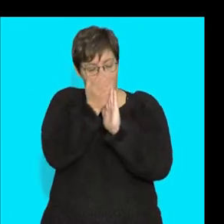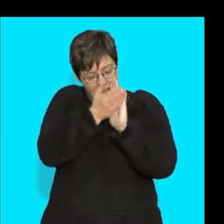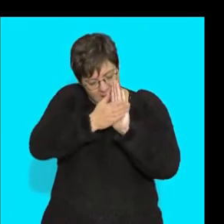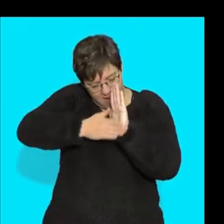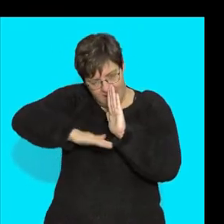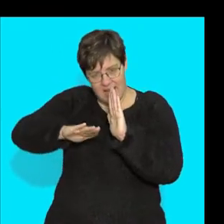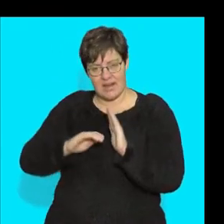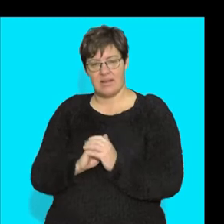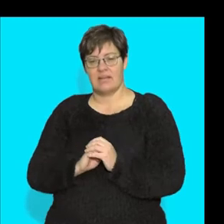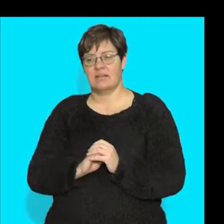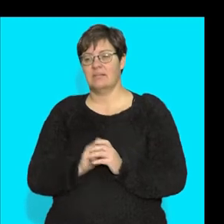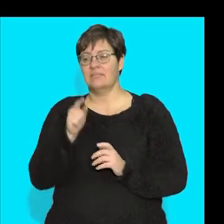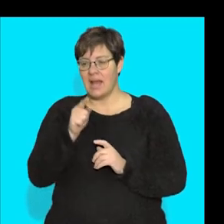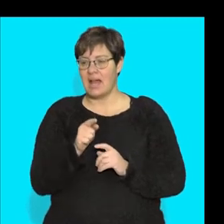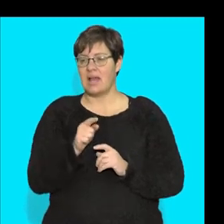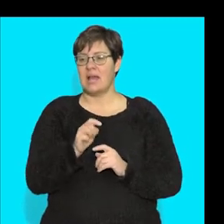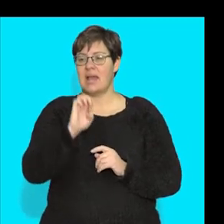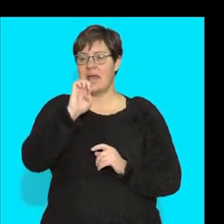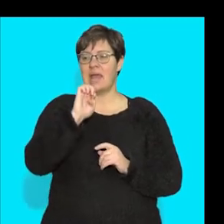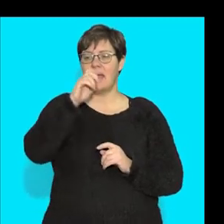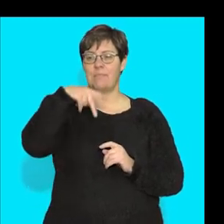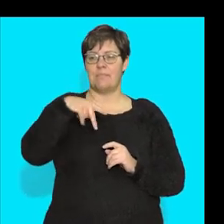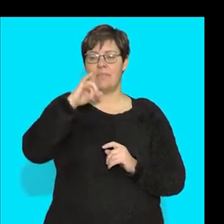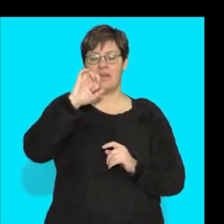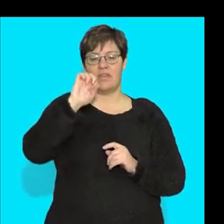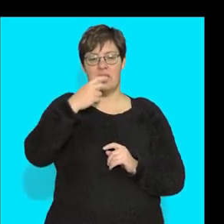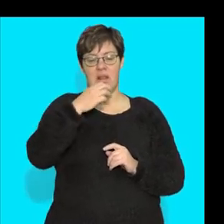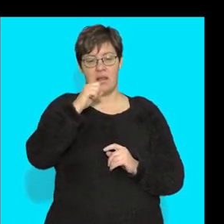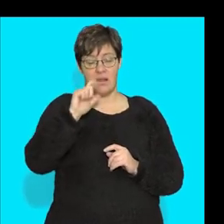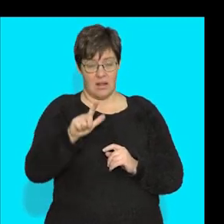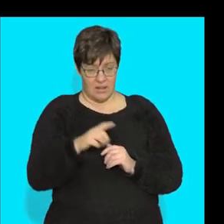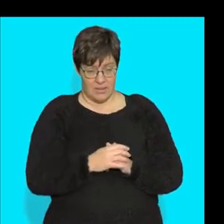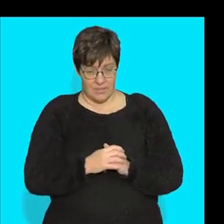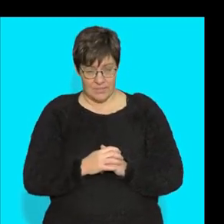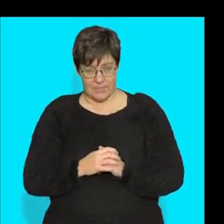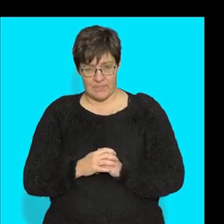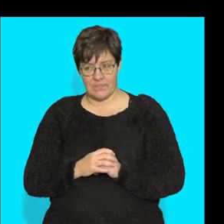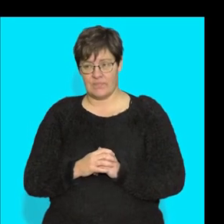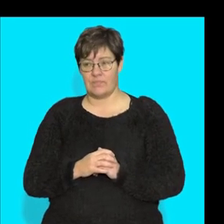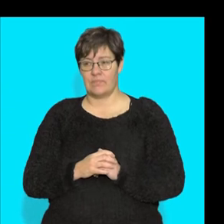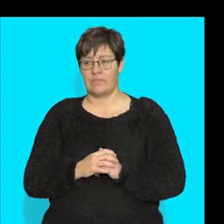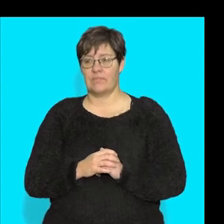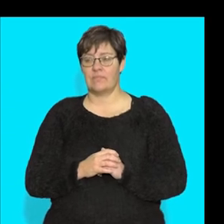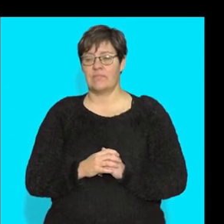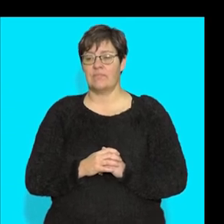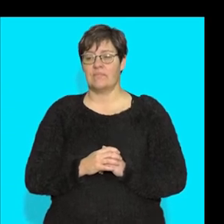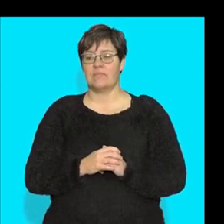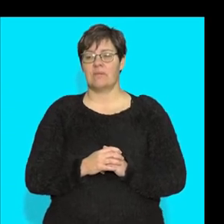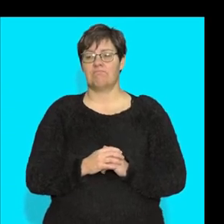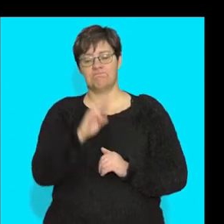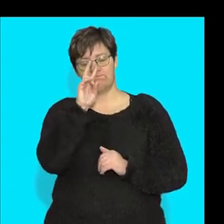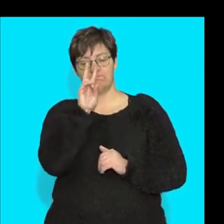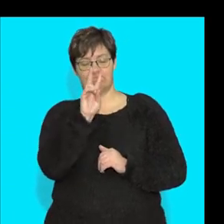line. So epithelial tissue is going to be my lining tissue. Okay, guys,